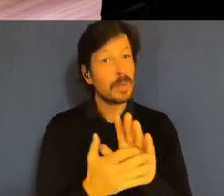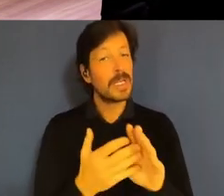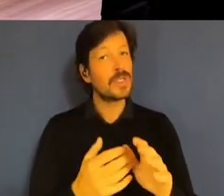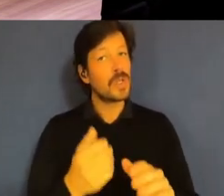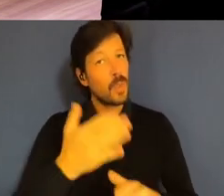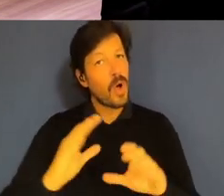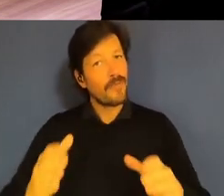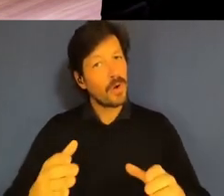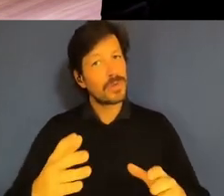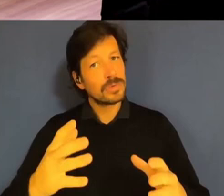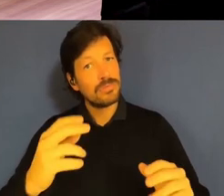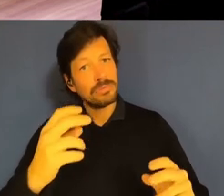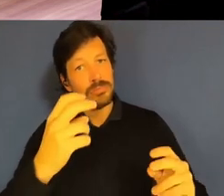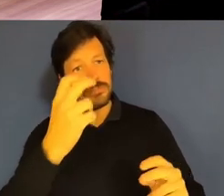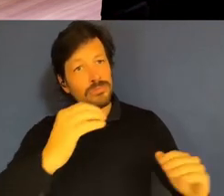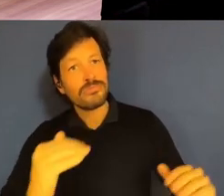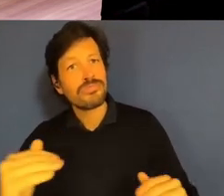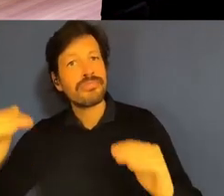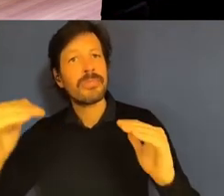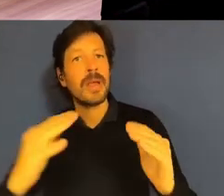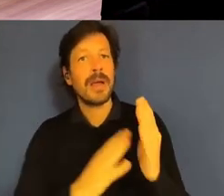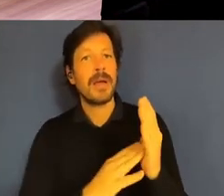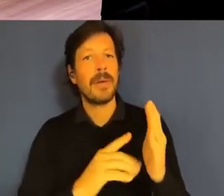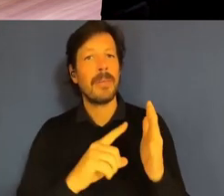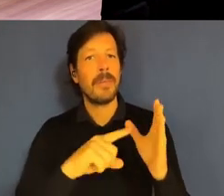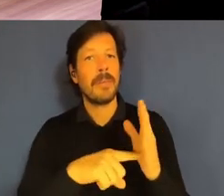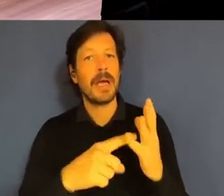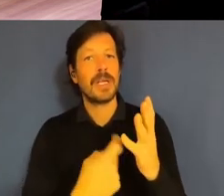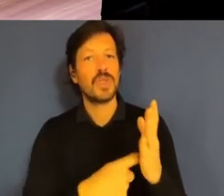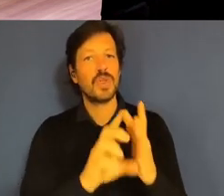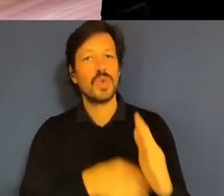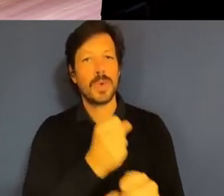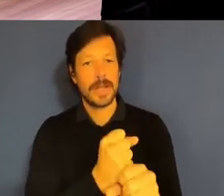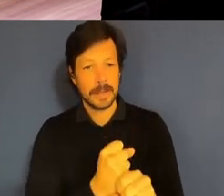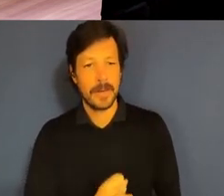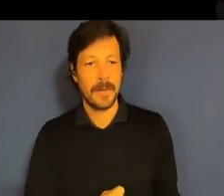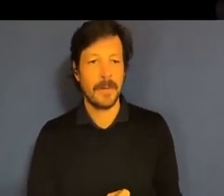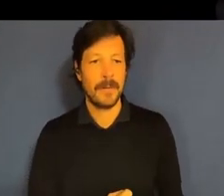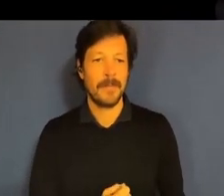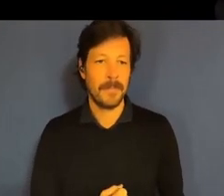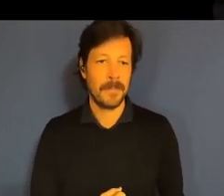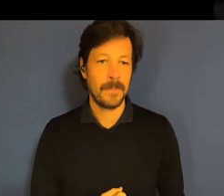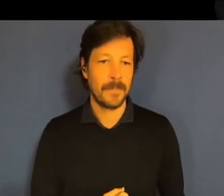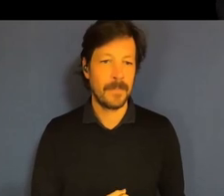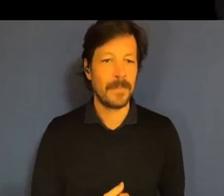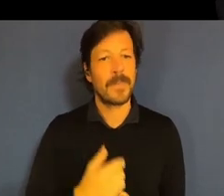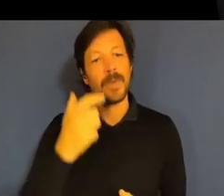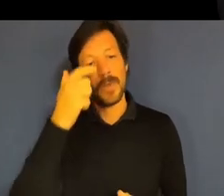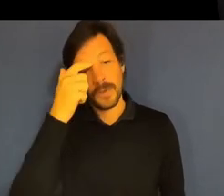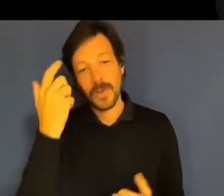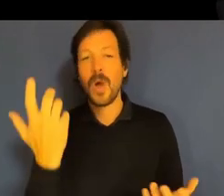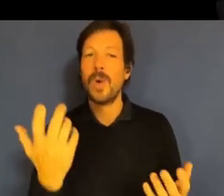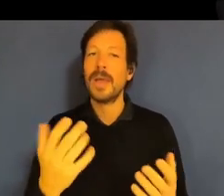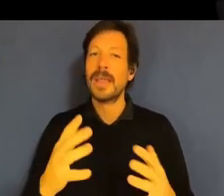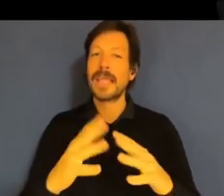And so I also see the public service as almost, when we talk about the academy, we talk about craft and the craft of being a public servant. And it's almost